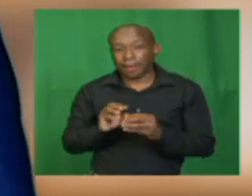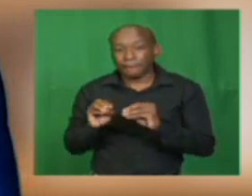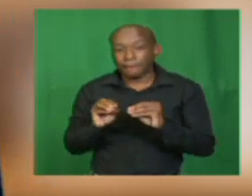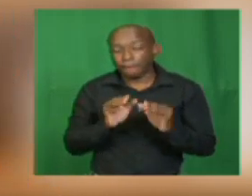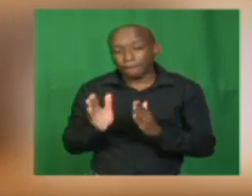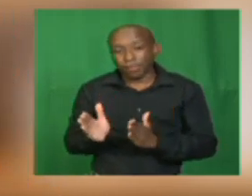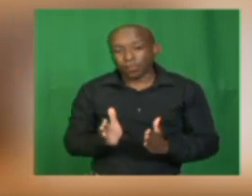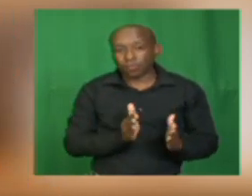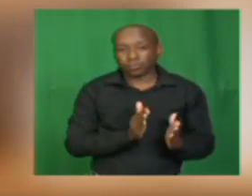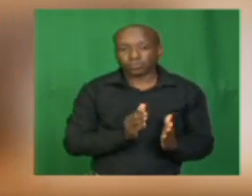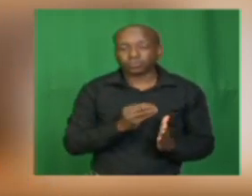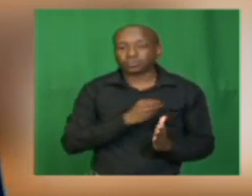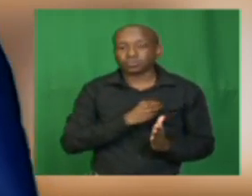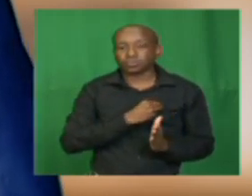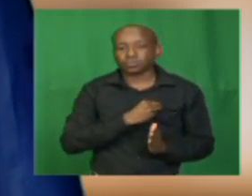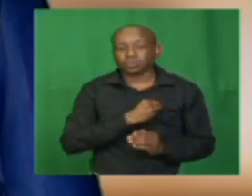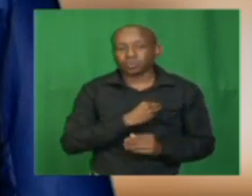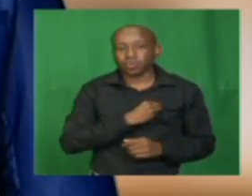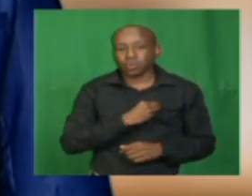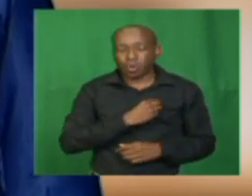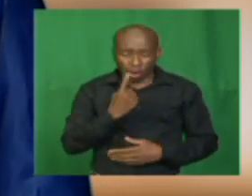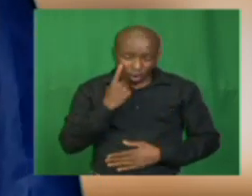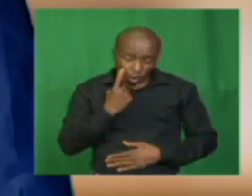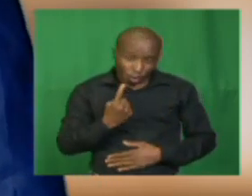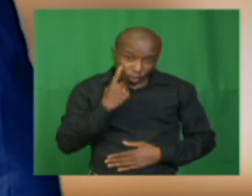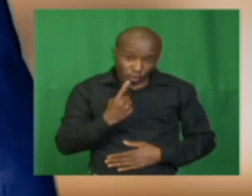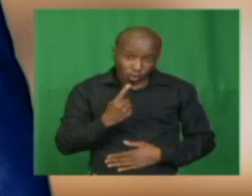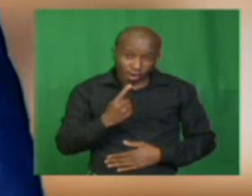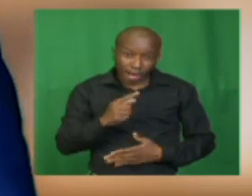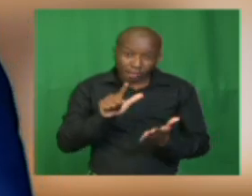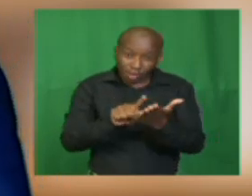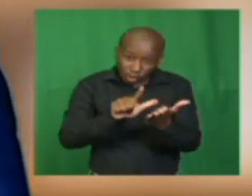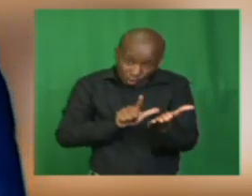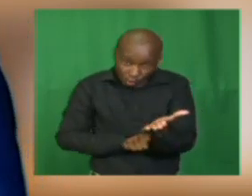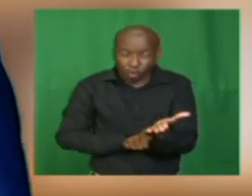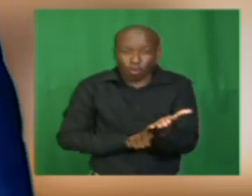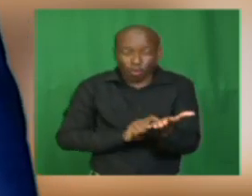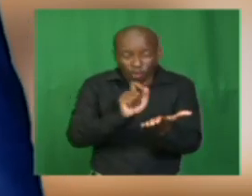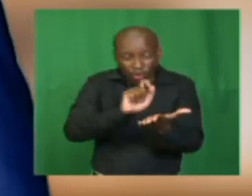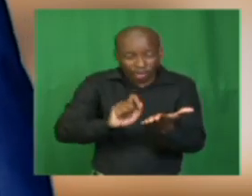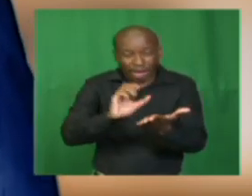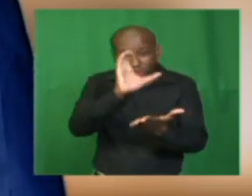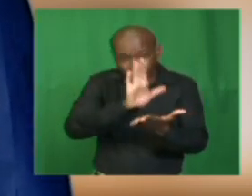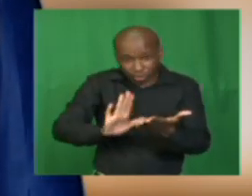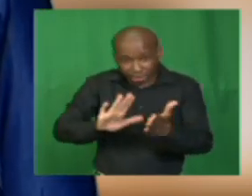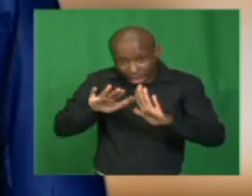on to look at some of the rules of writing a composition. Quickly.